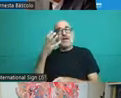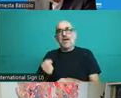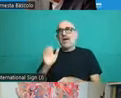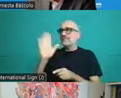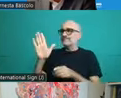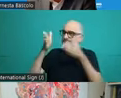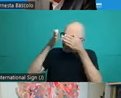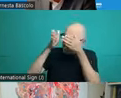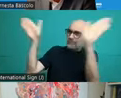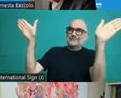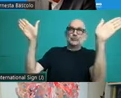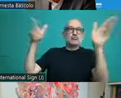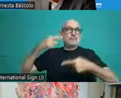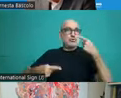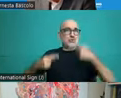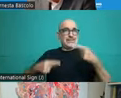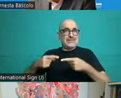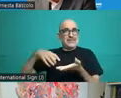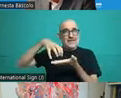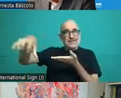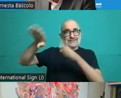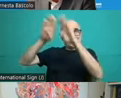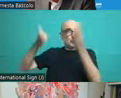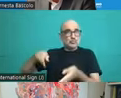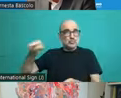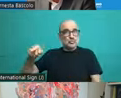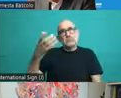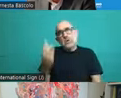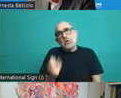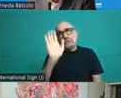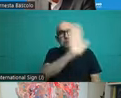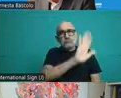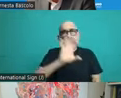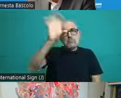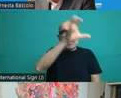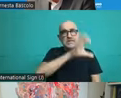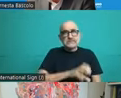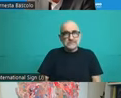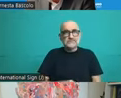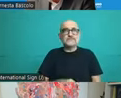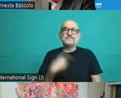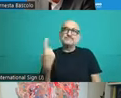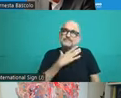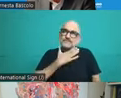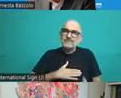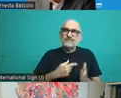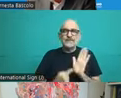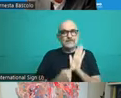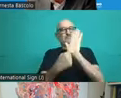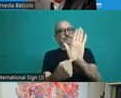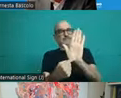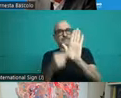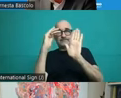of these countries. And here we want to highlight that many of the